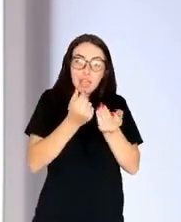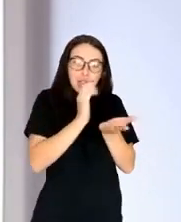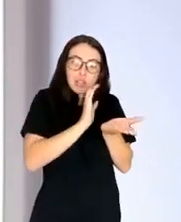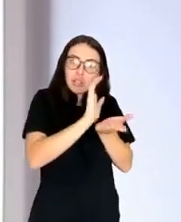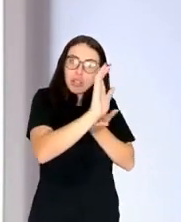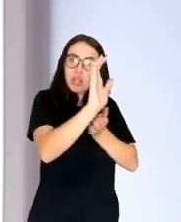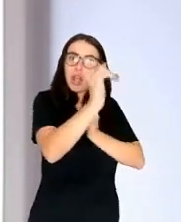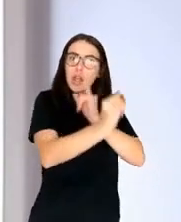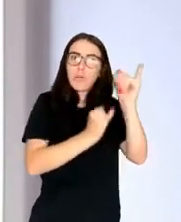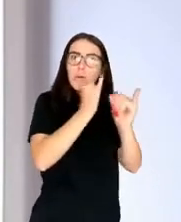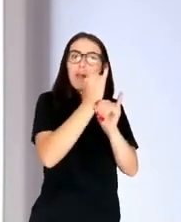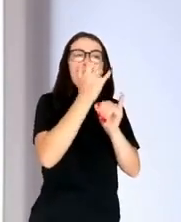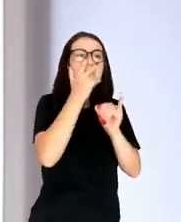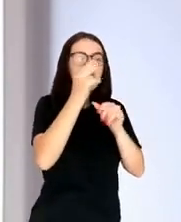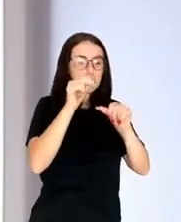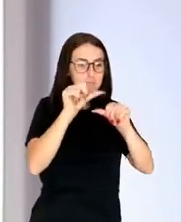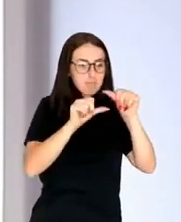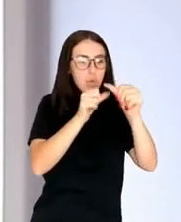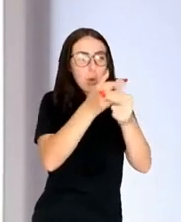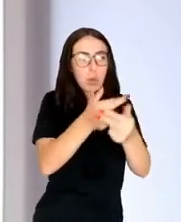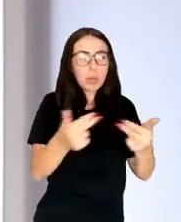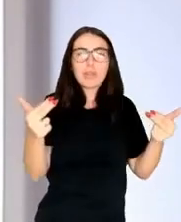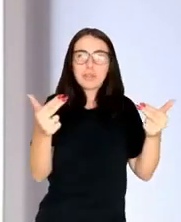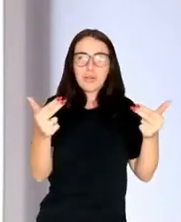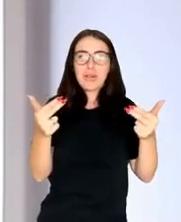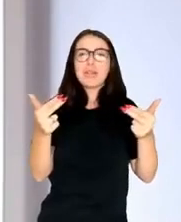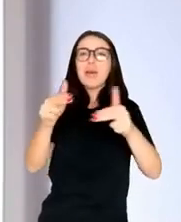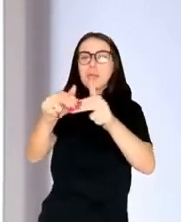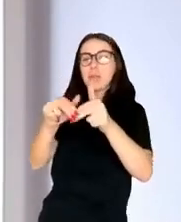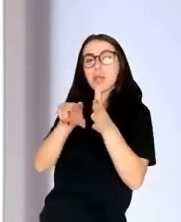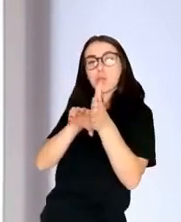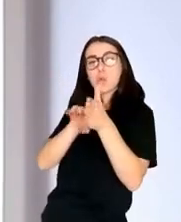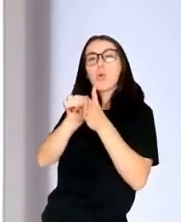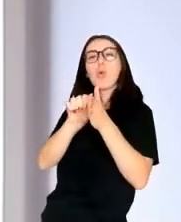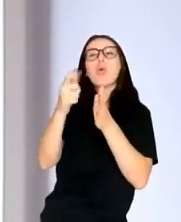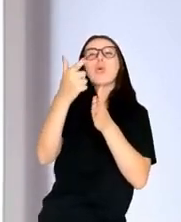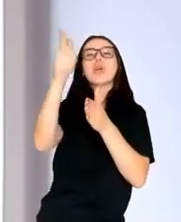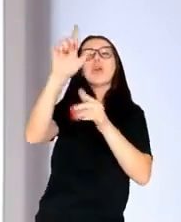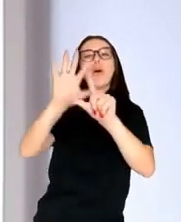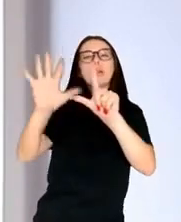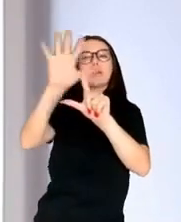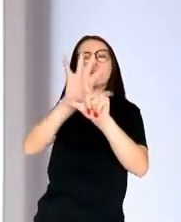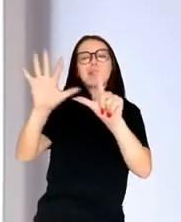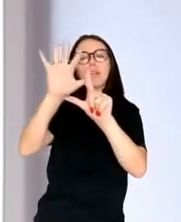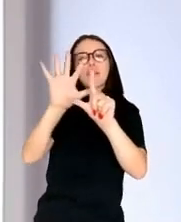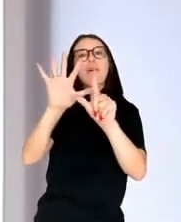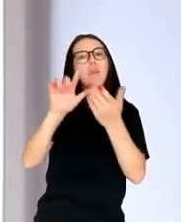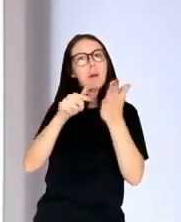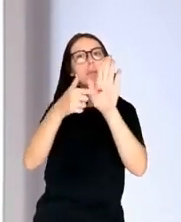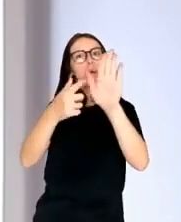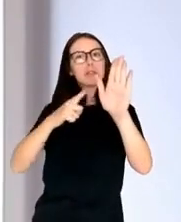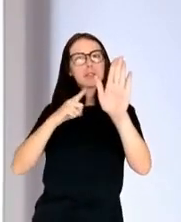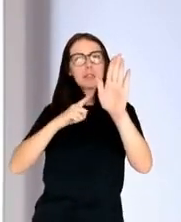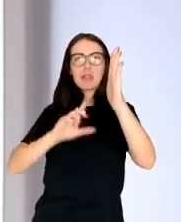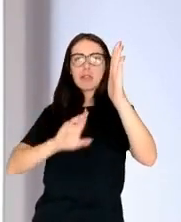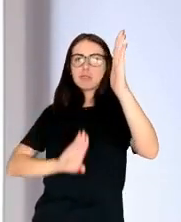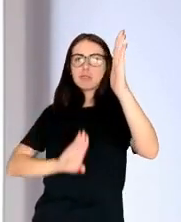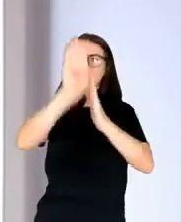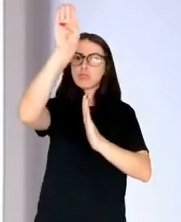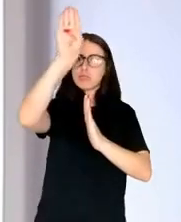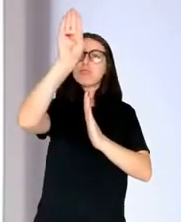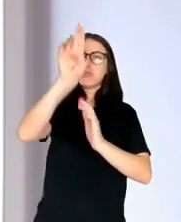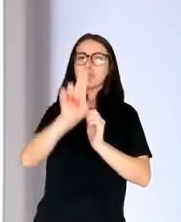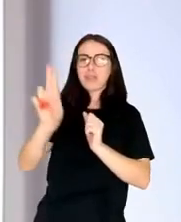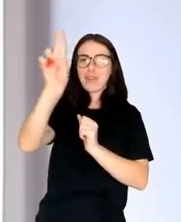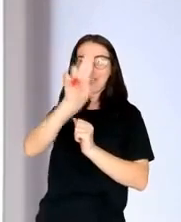themselves provide great advance and utility. But for the most part, the same laborious work of developing